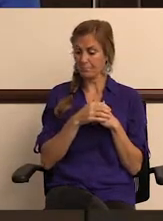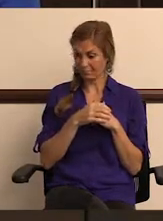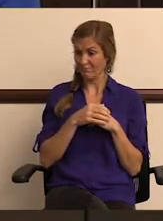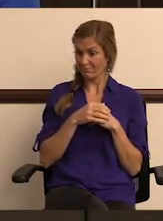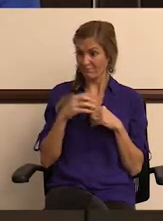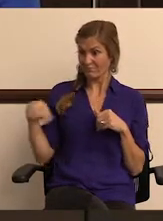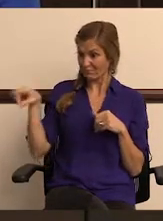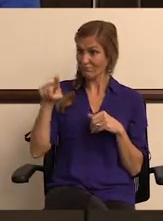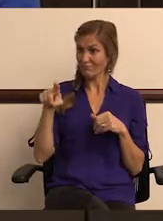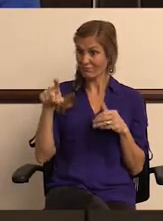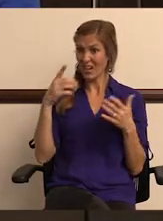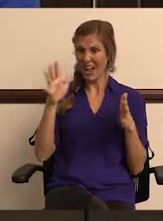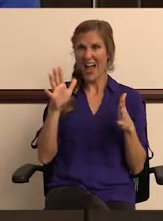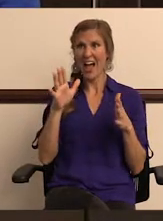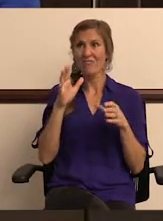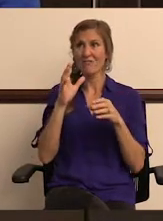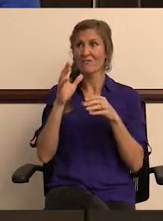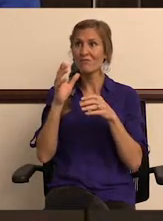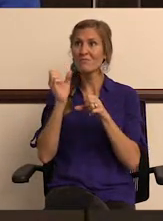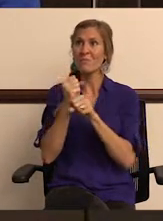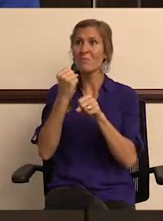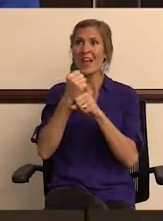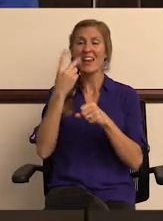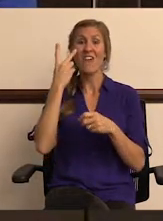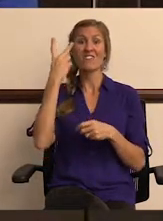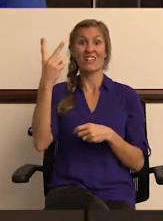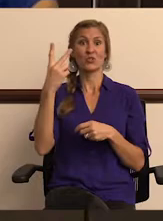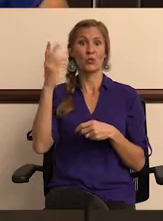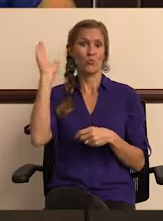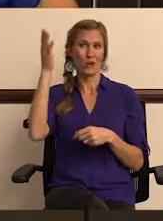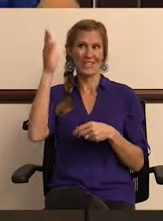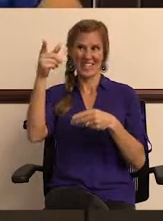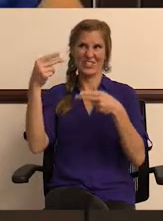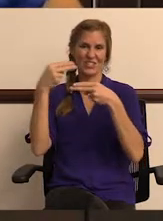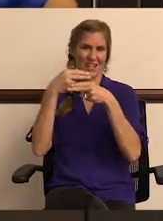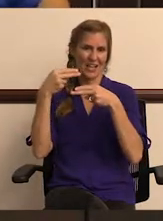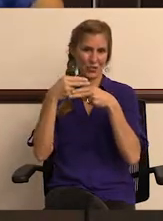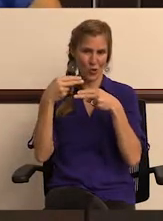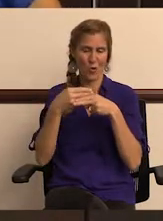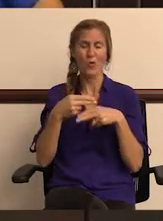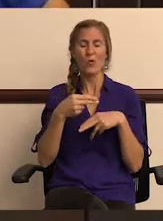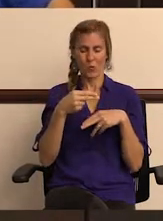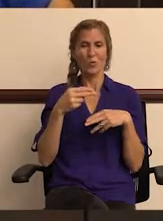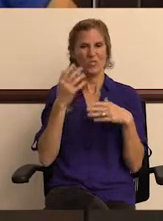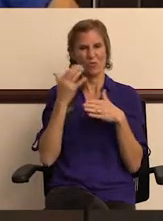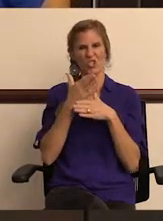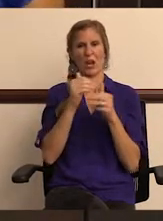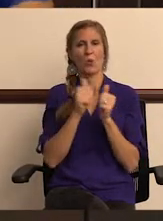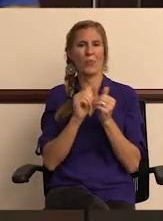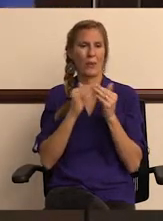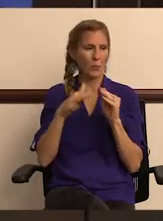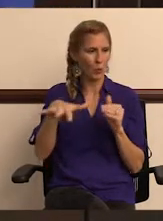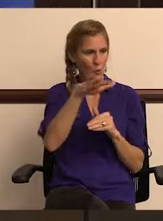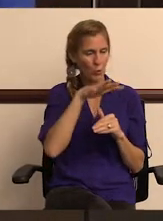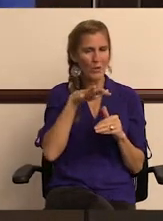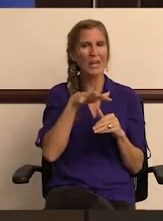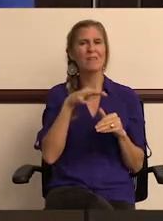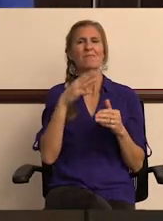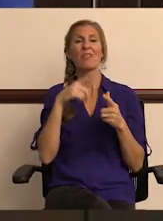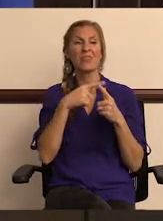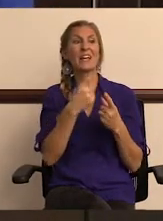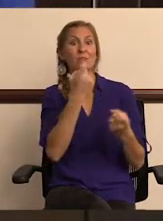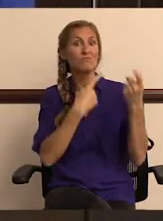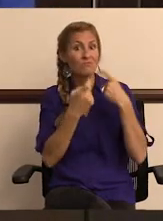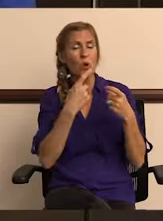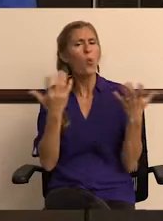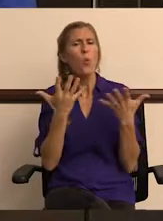if I'm not right, you guys have prepared a slideshow, visual presentation to narrate so we can really share with the community today before we get